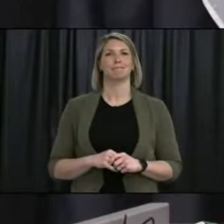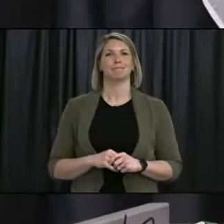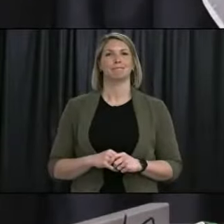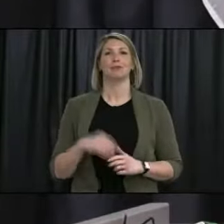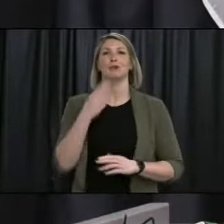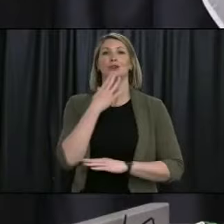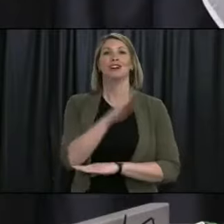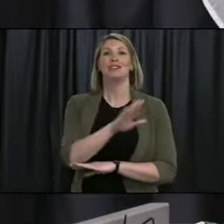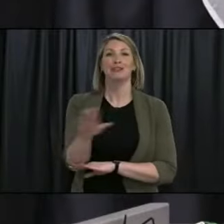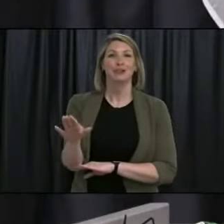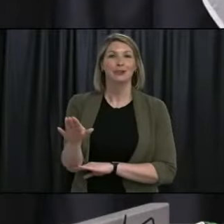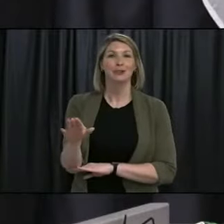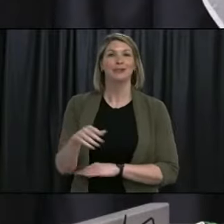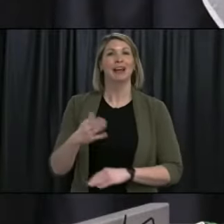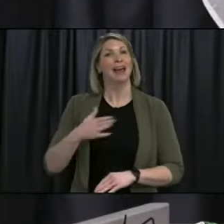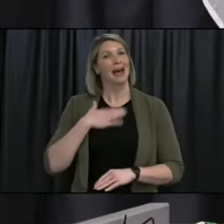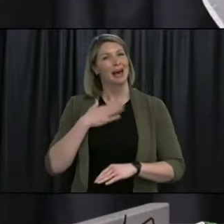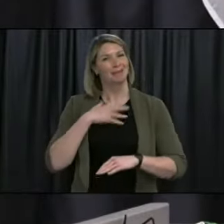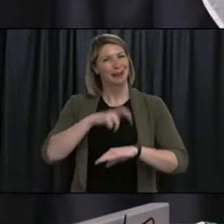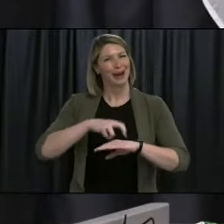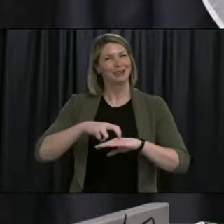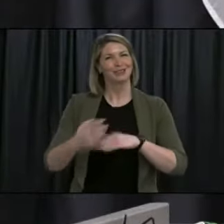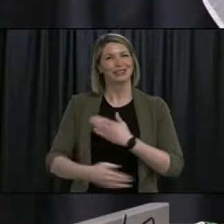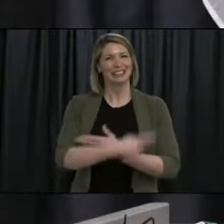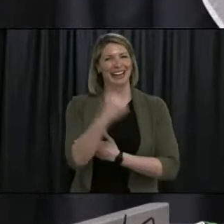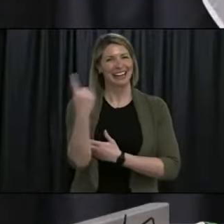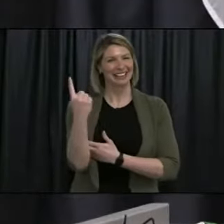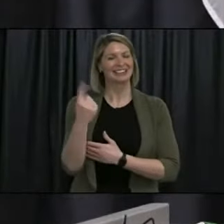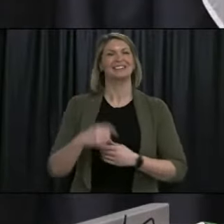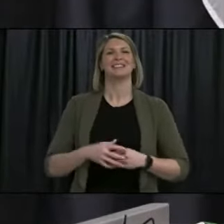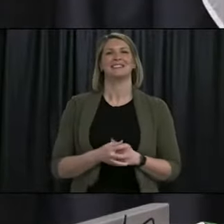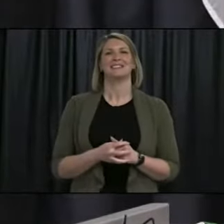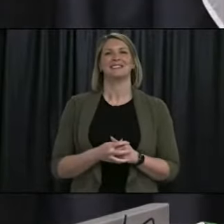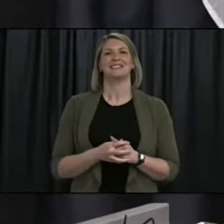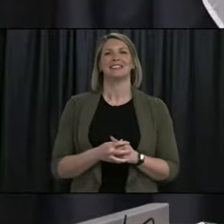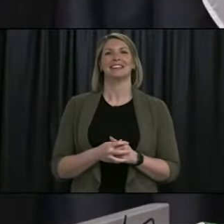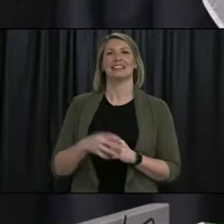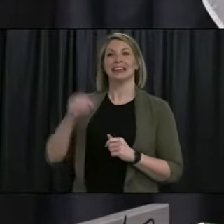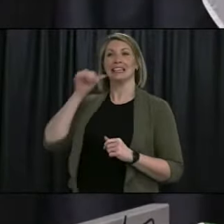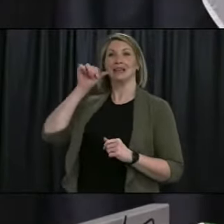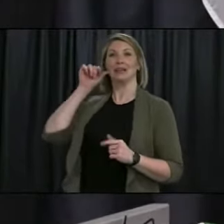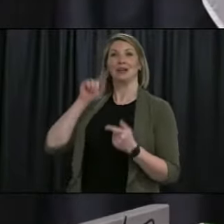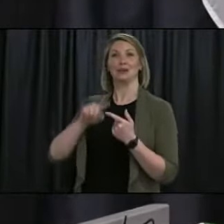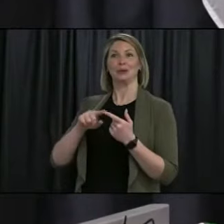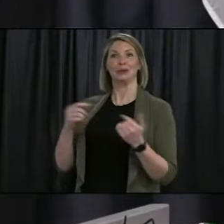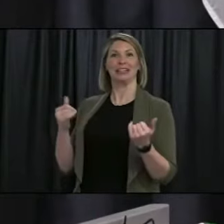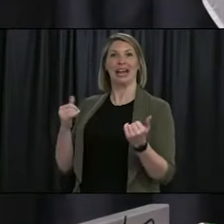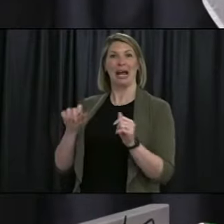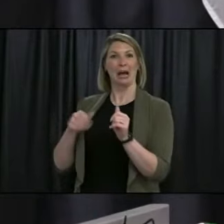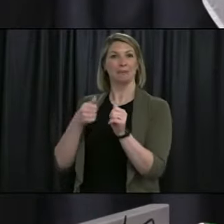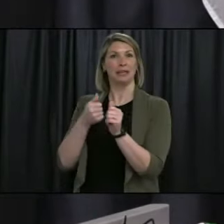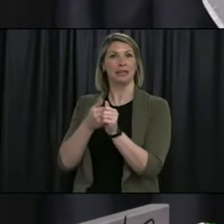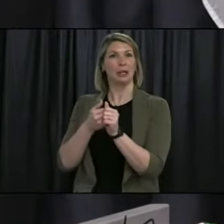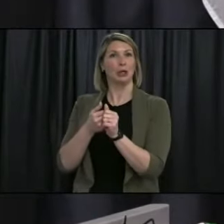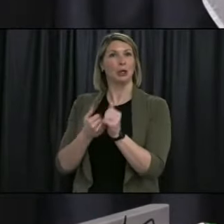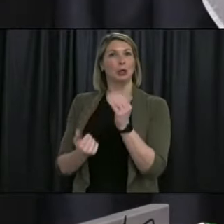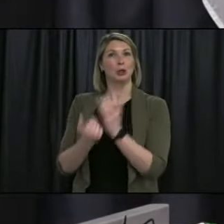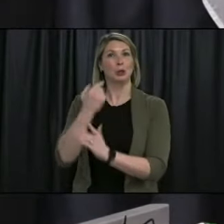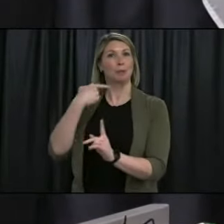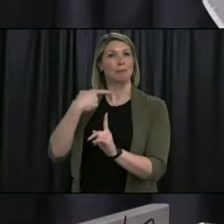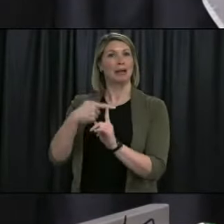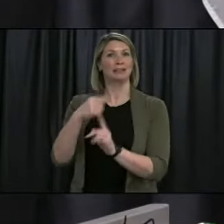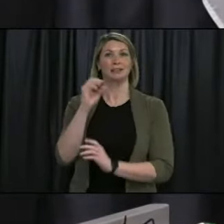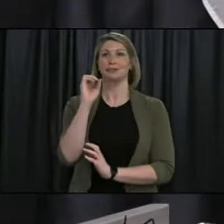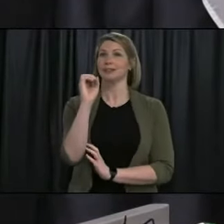Good afternoon, everyone, and happy St. Patrick's Day. Since the media advisory yesterday, we have no new